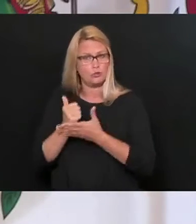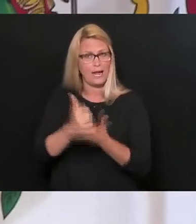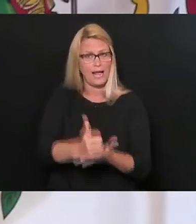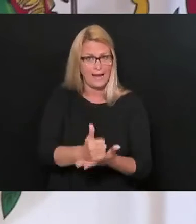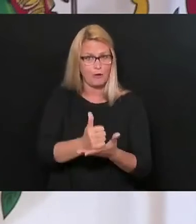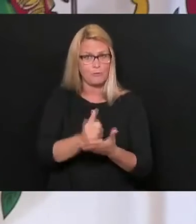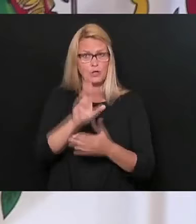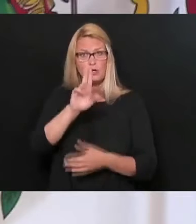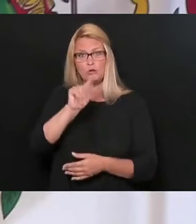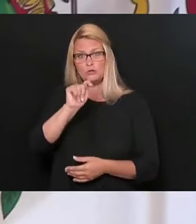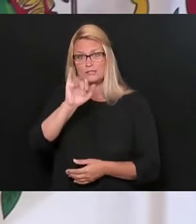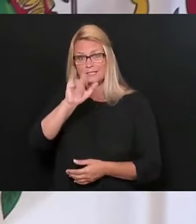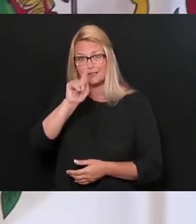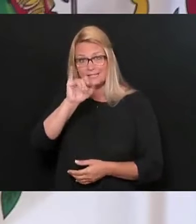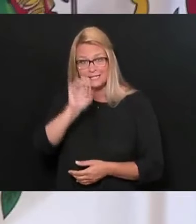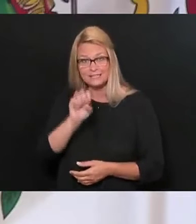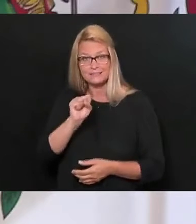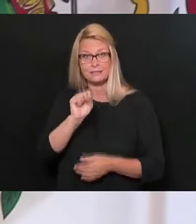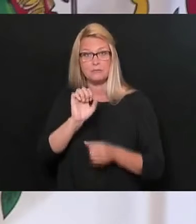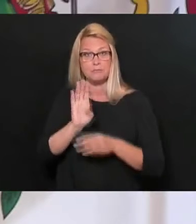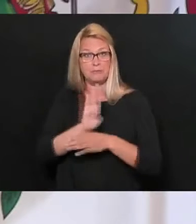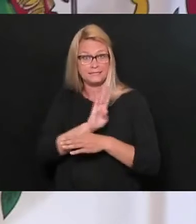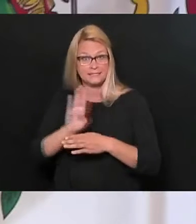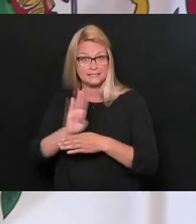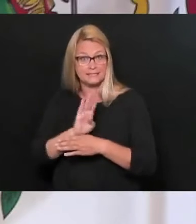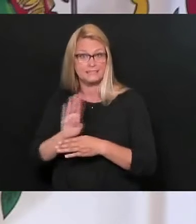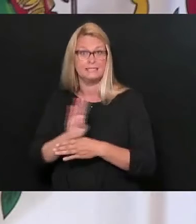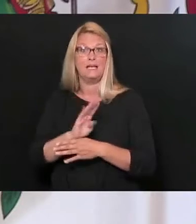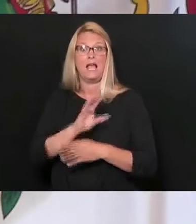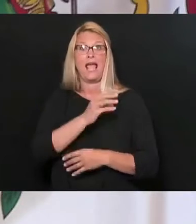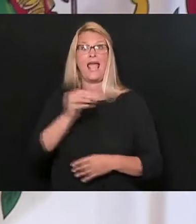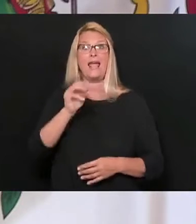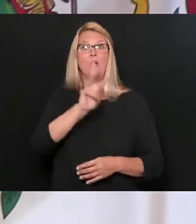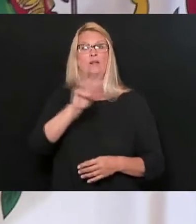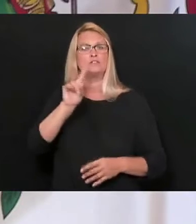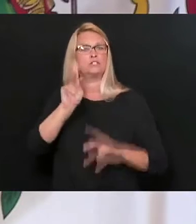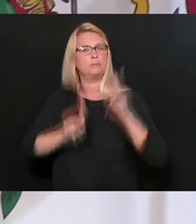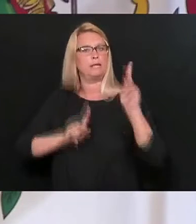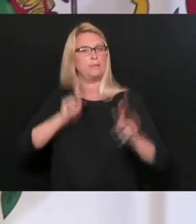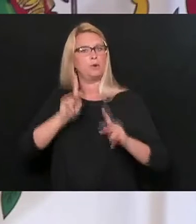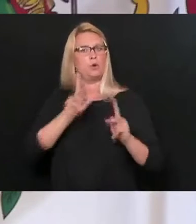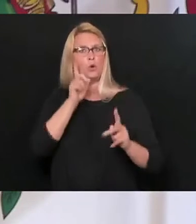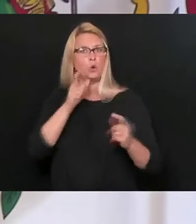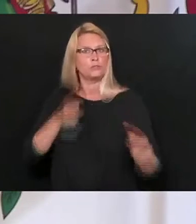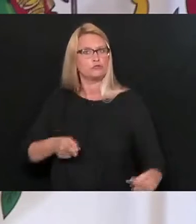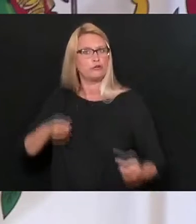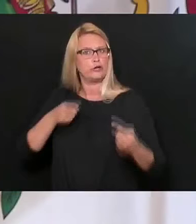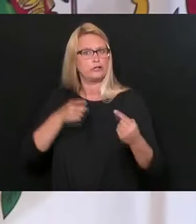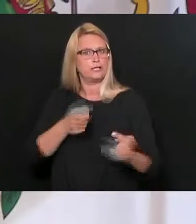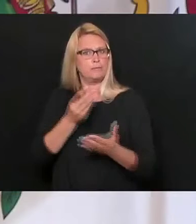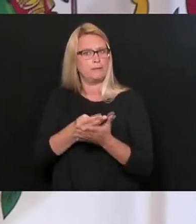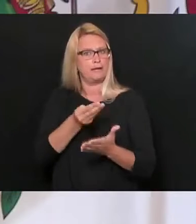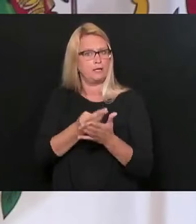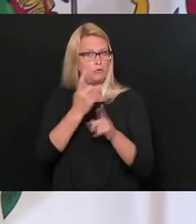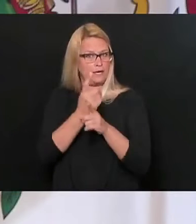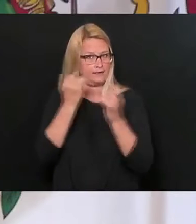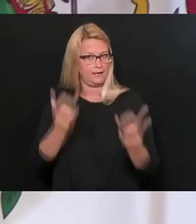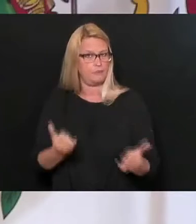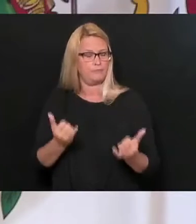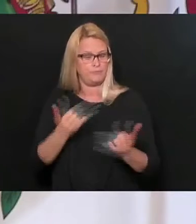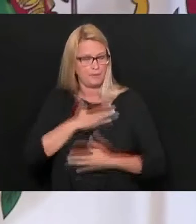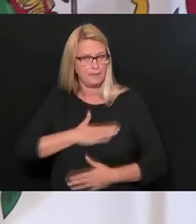help our utilities, but it will help West Virginians that are having a really, really tough go of it. So please